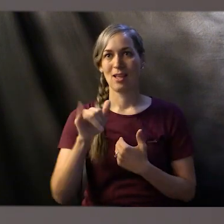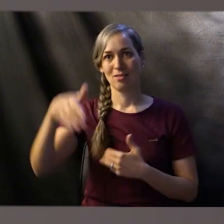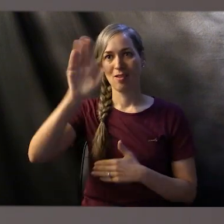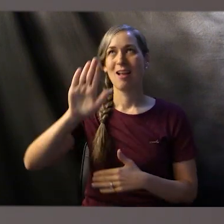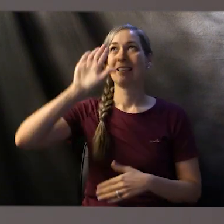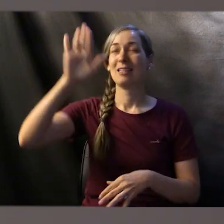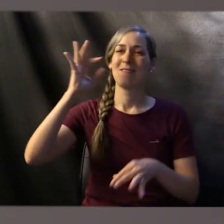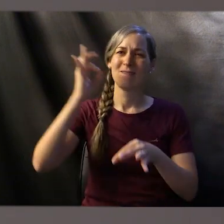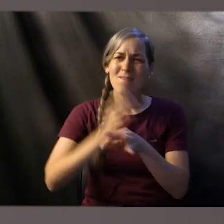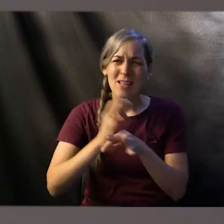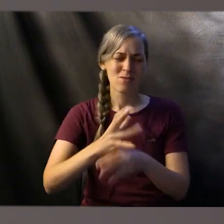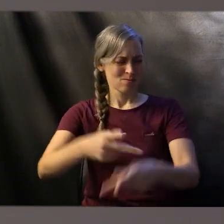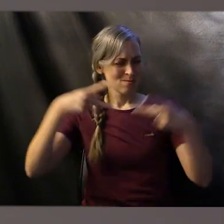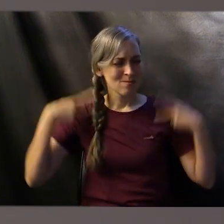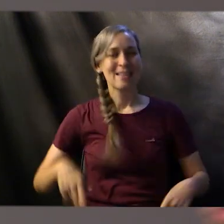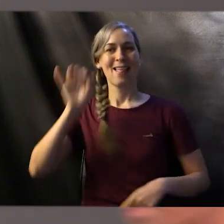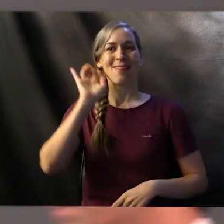that is being productive.